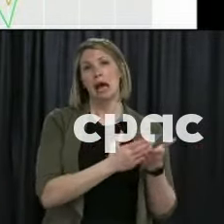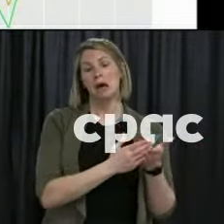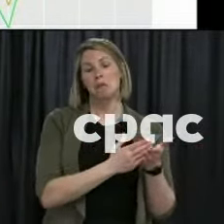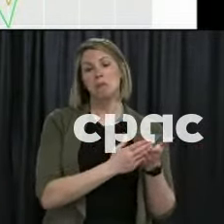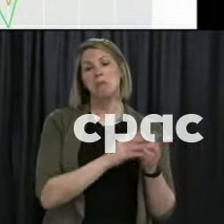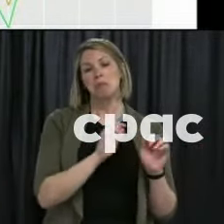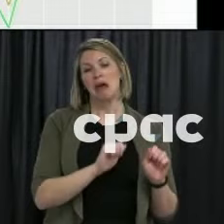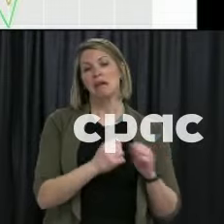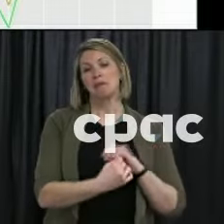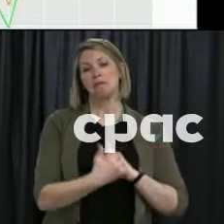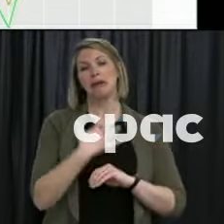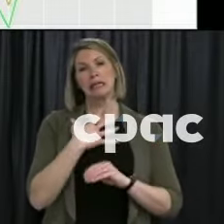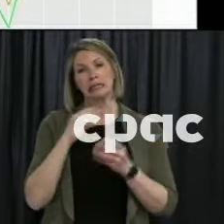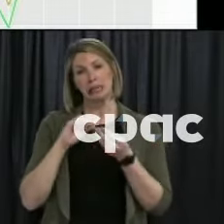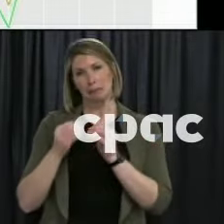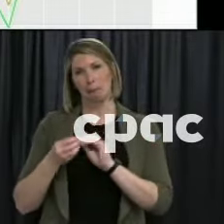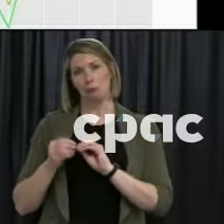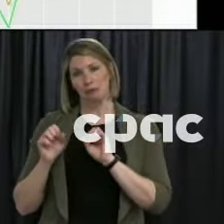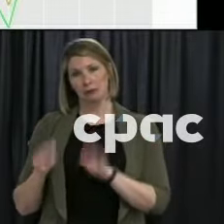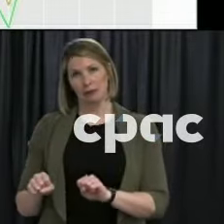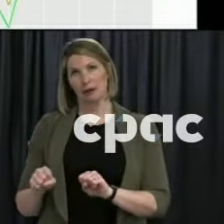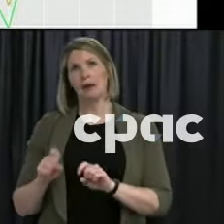in terms of what's happened over 2020.